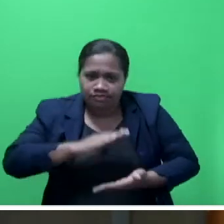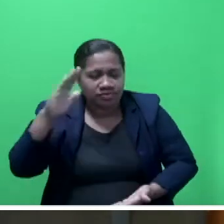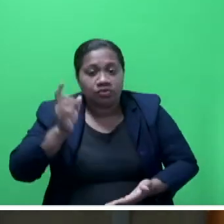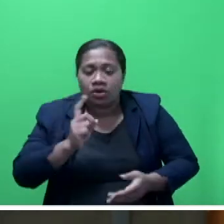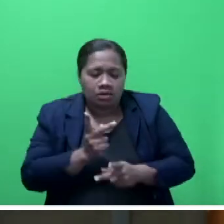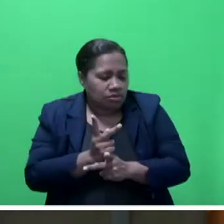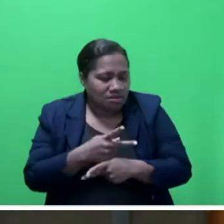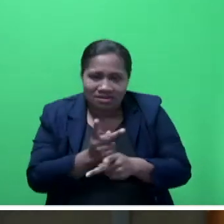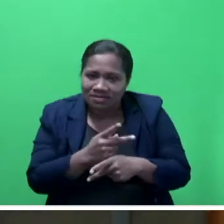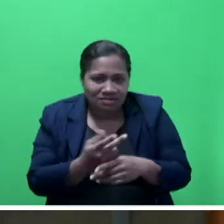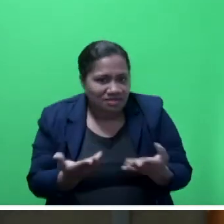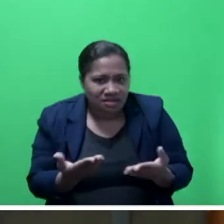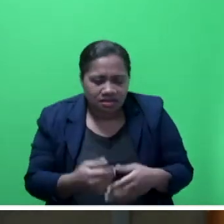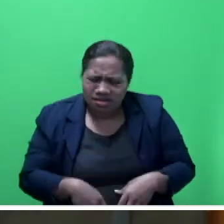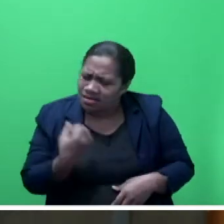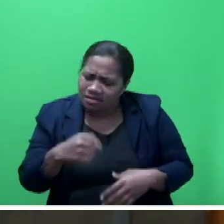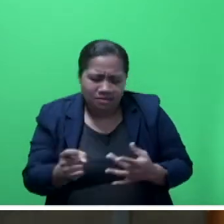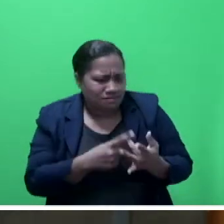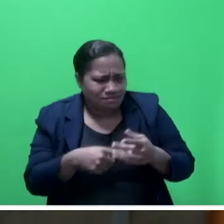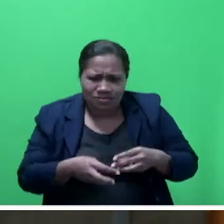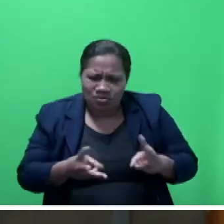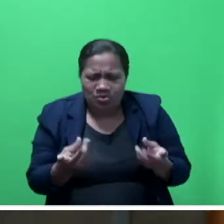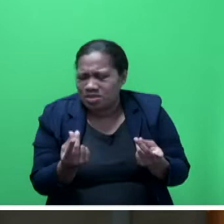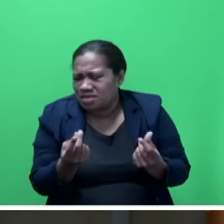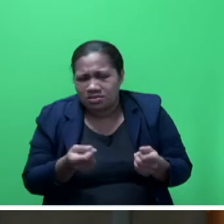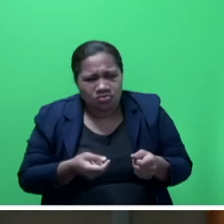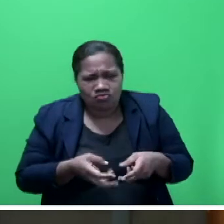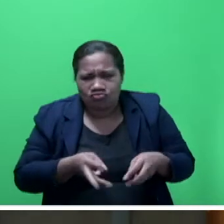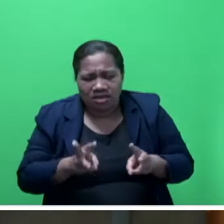There are no shortcuts or easy road to recovery.